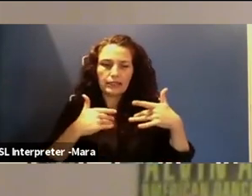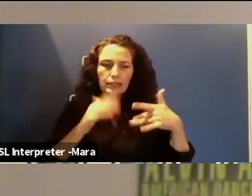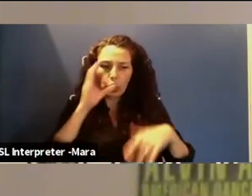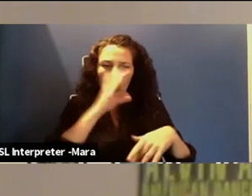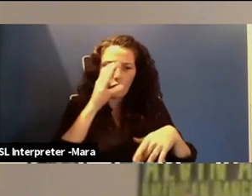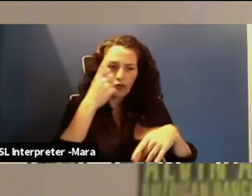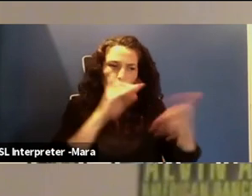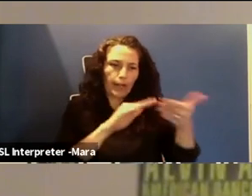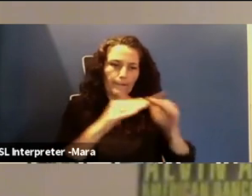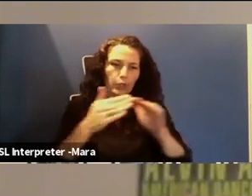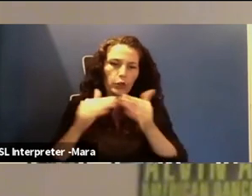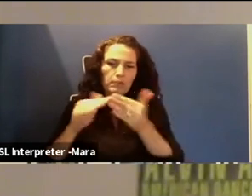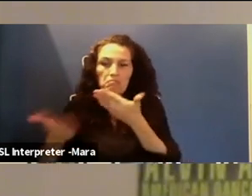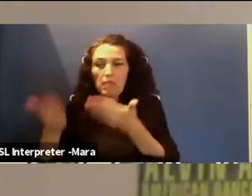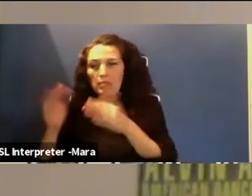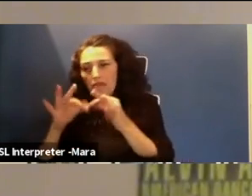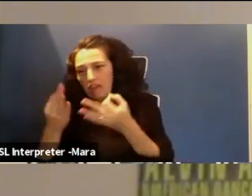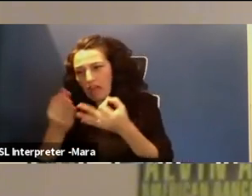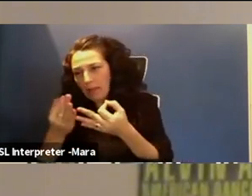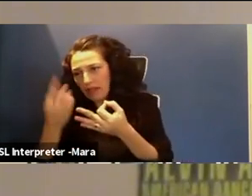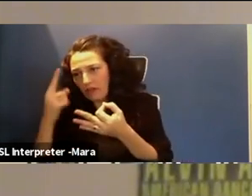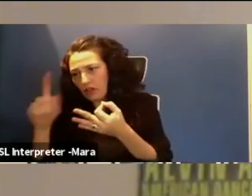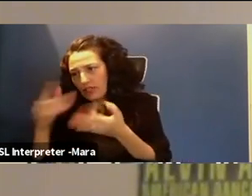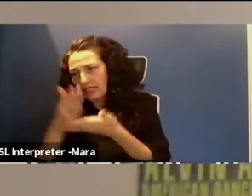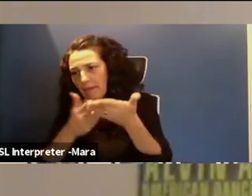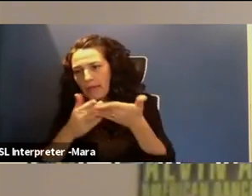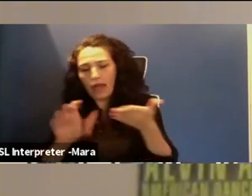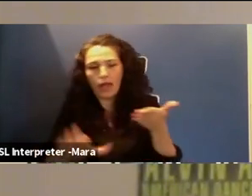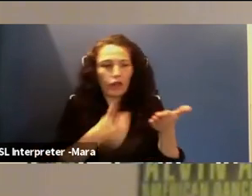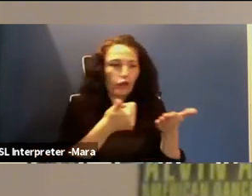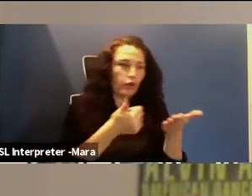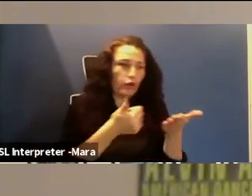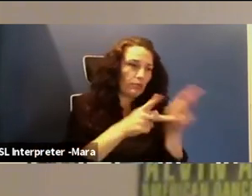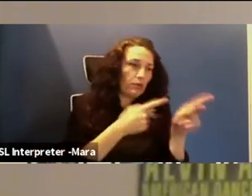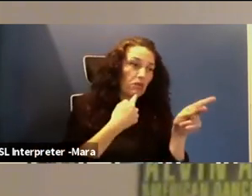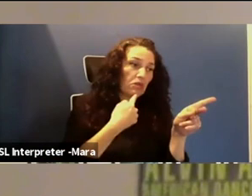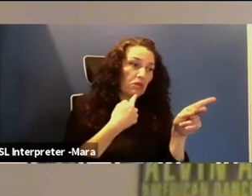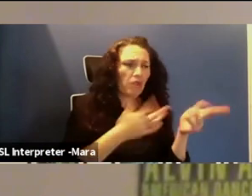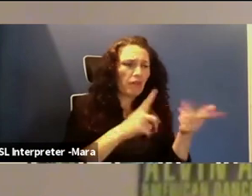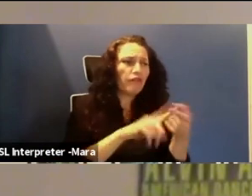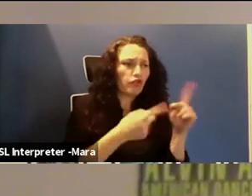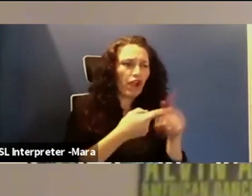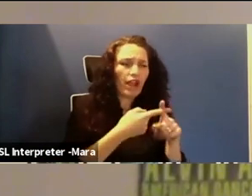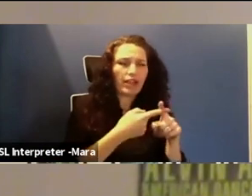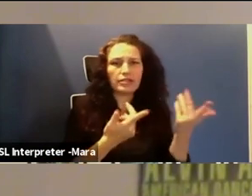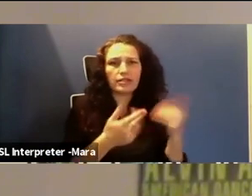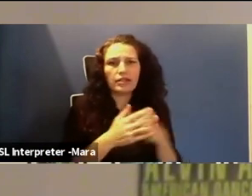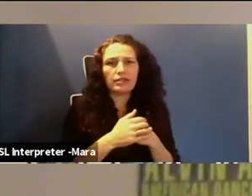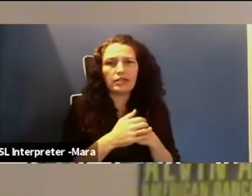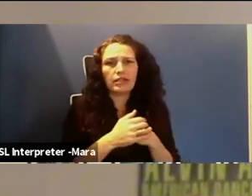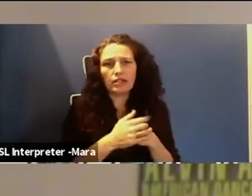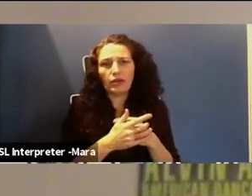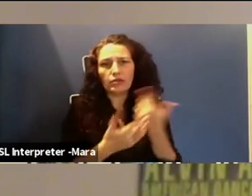people that means family for other people, that means friends or the family that we're not born into, but the one that we